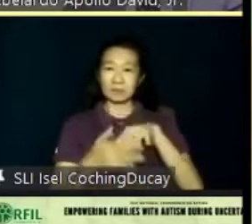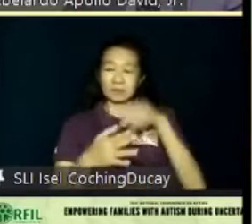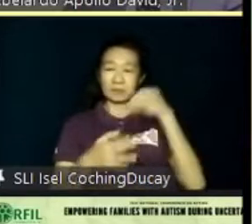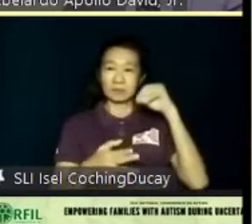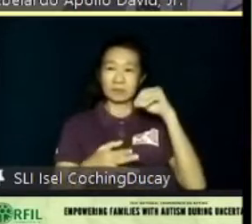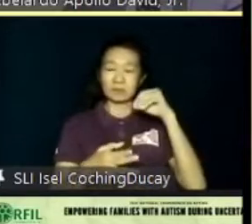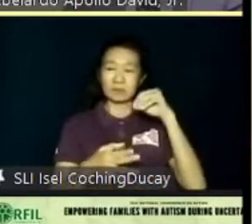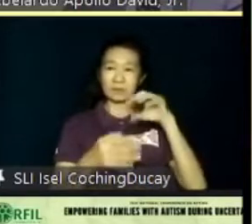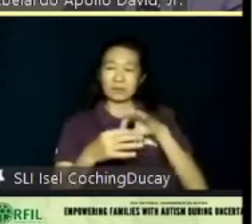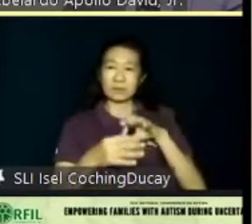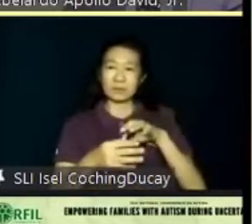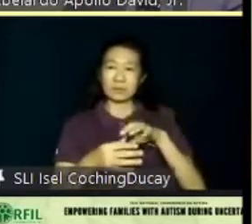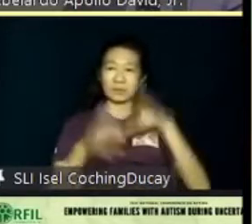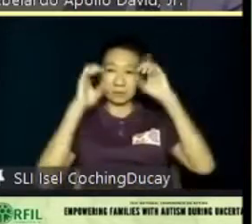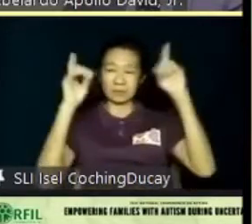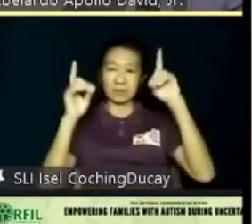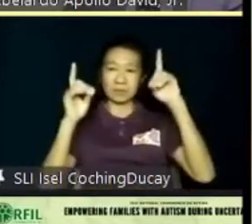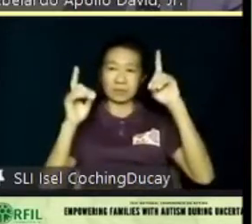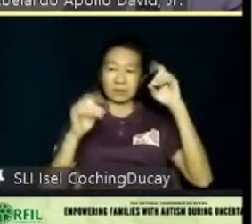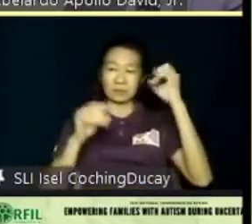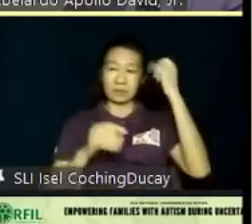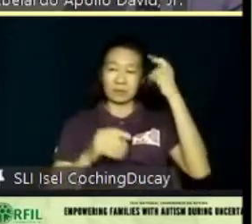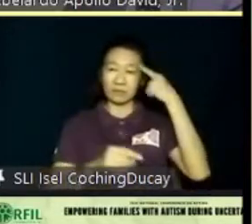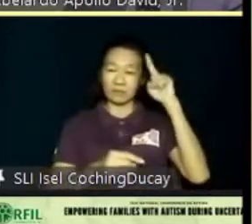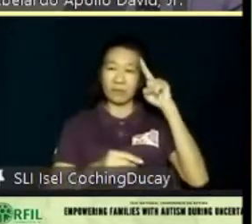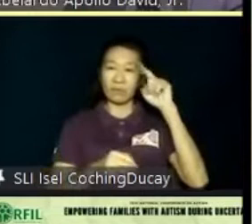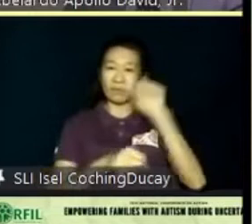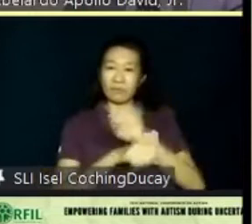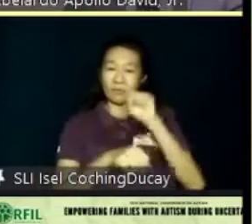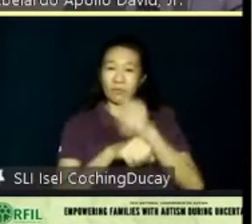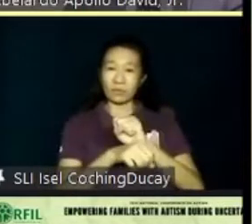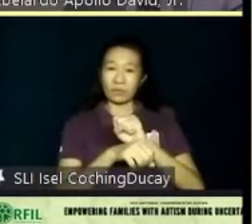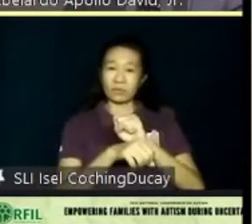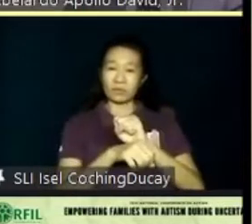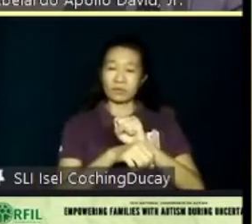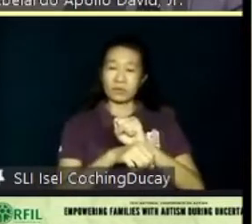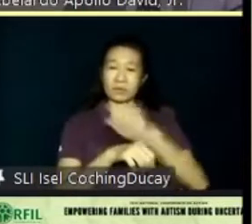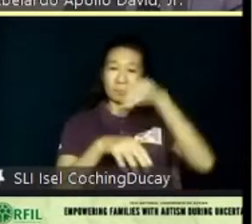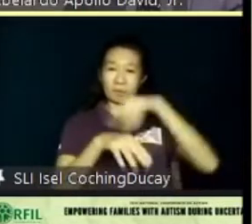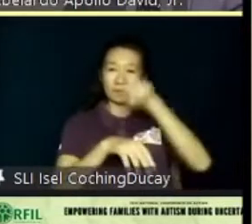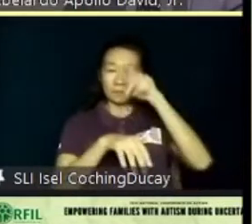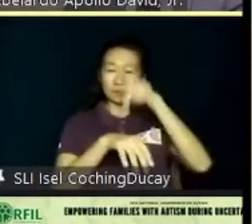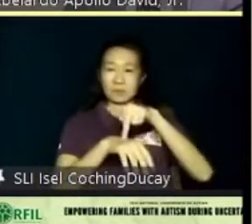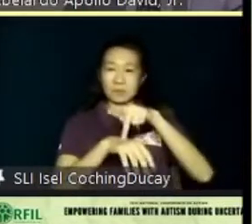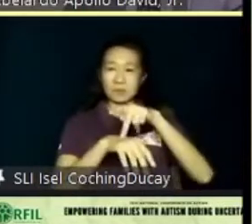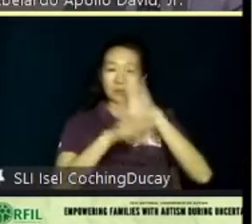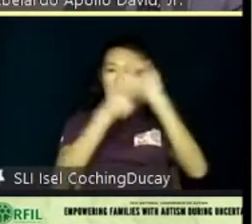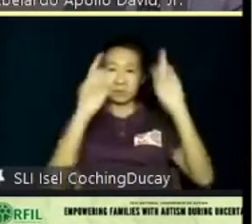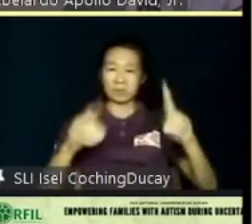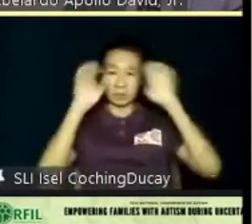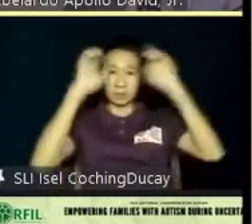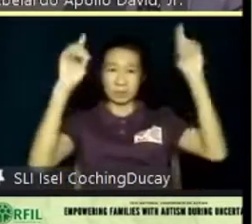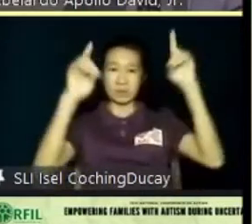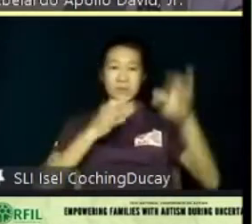educational system, ideally for work training and placement. In the Philippines, the Department of Education